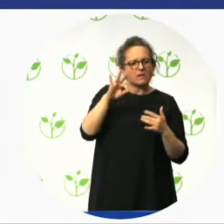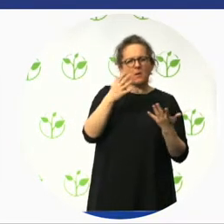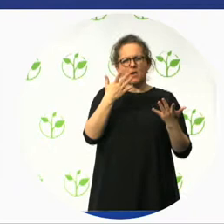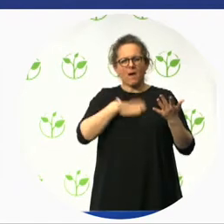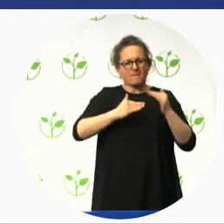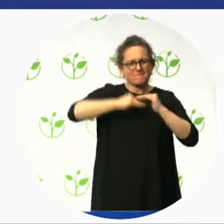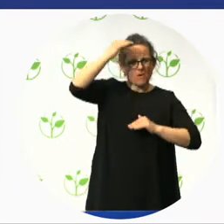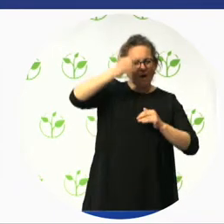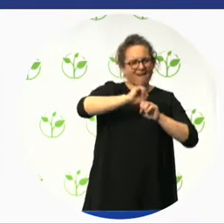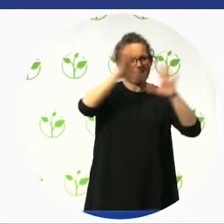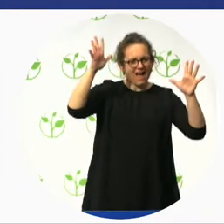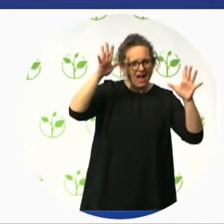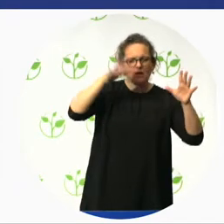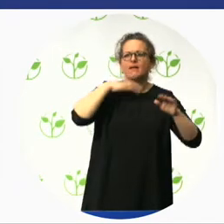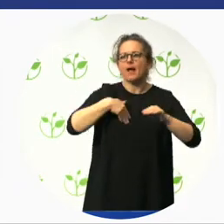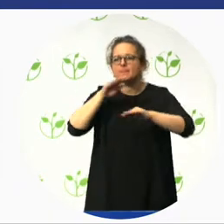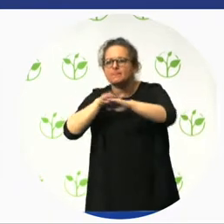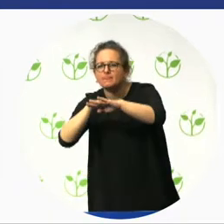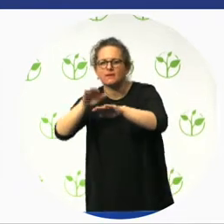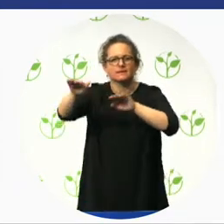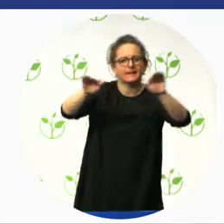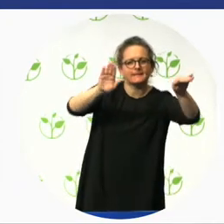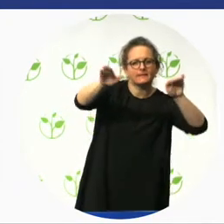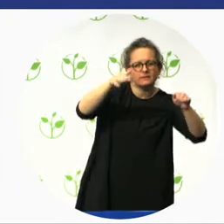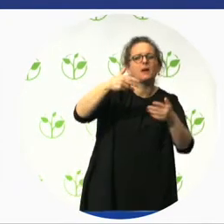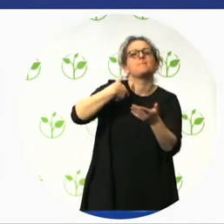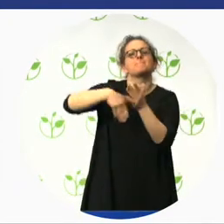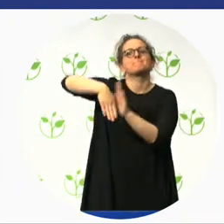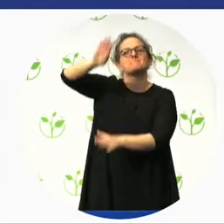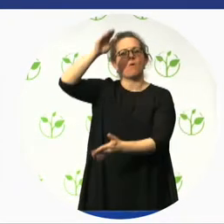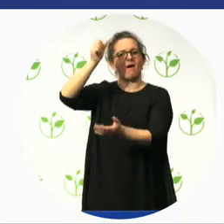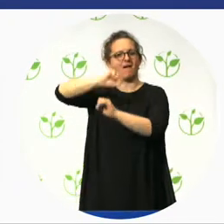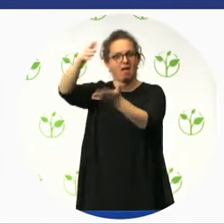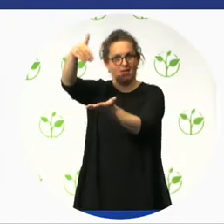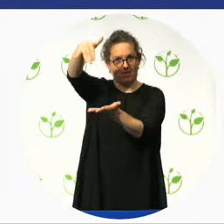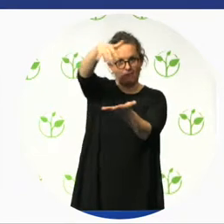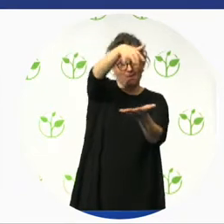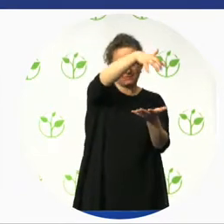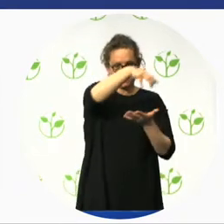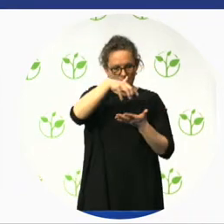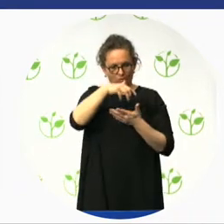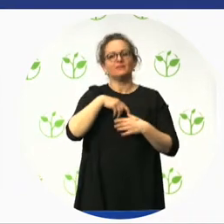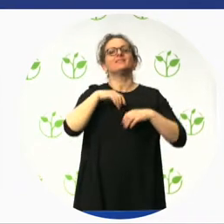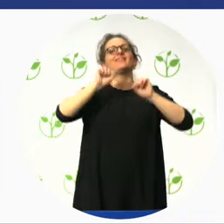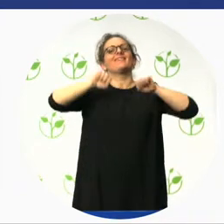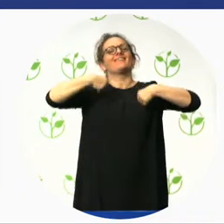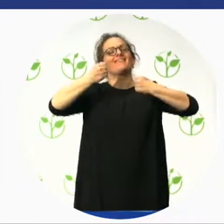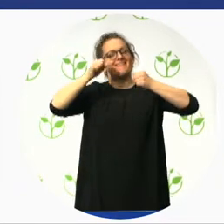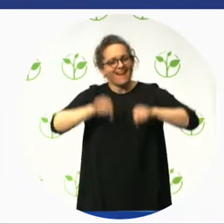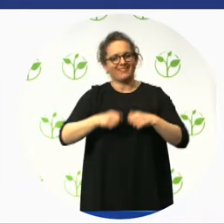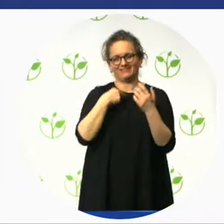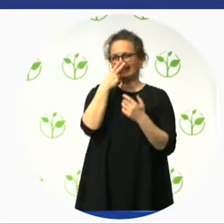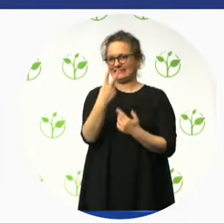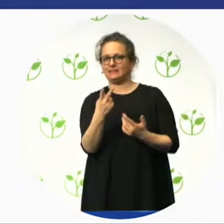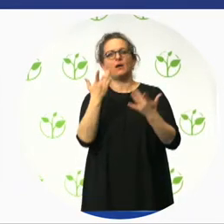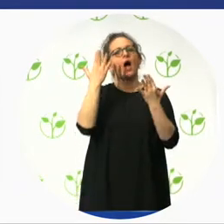Once it's approved and the participant, the end user, gets their results, it's also the tool that the end user can ultimately